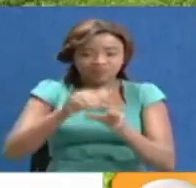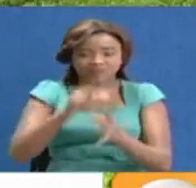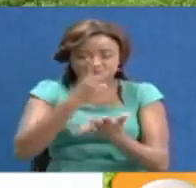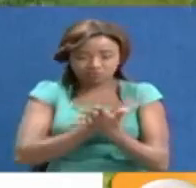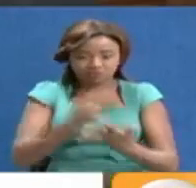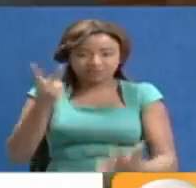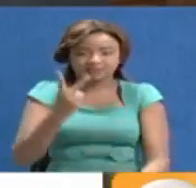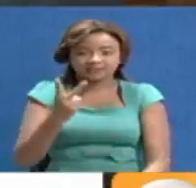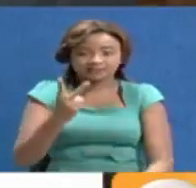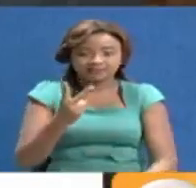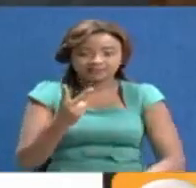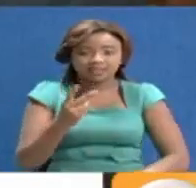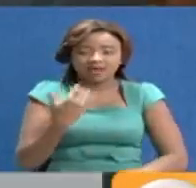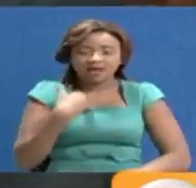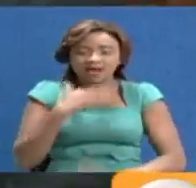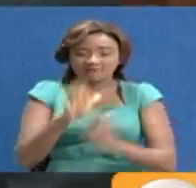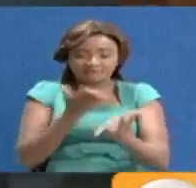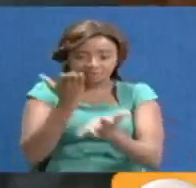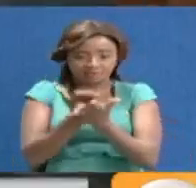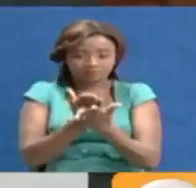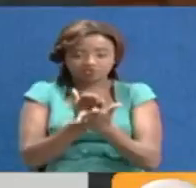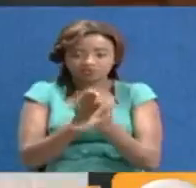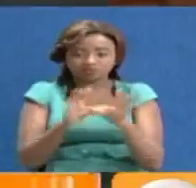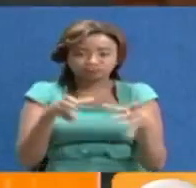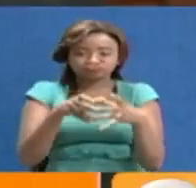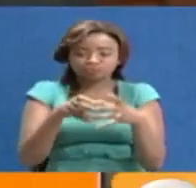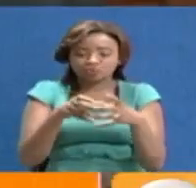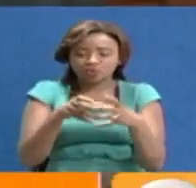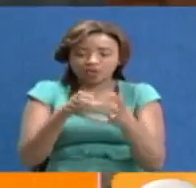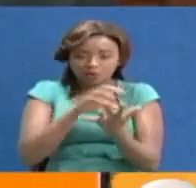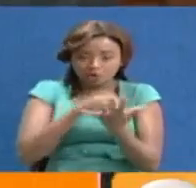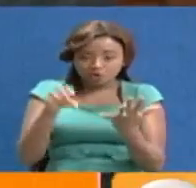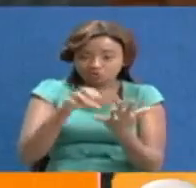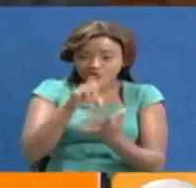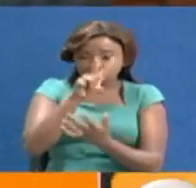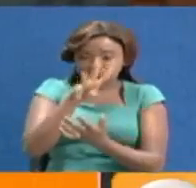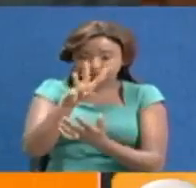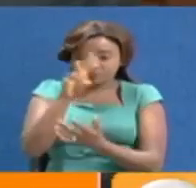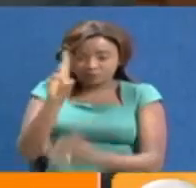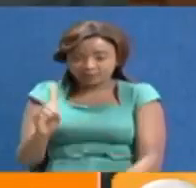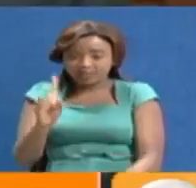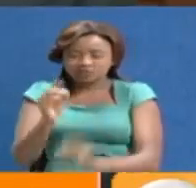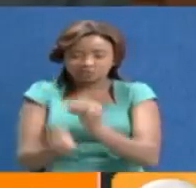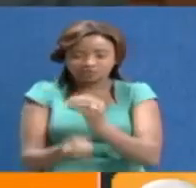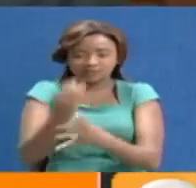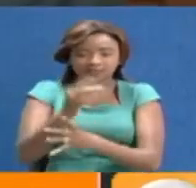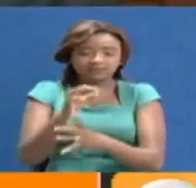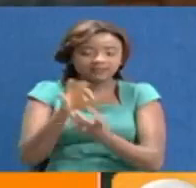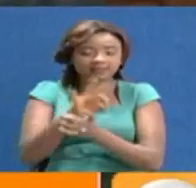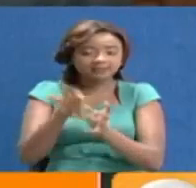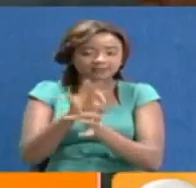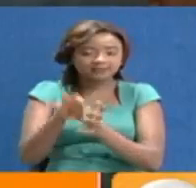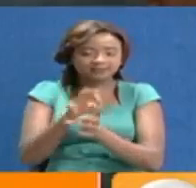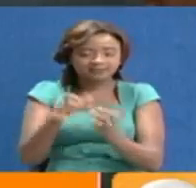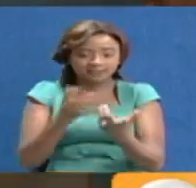majuma mawili. There is a proposal in Close 24D to create a tea fund that will assist in price